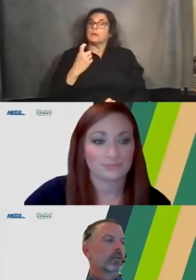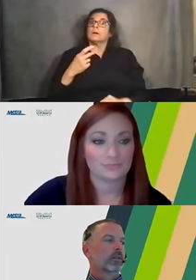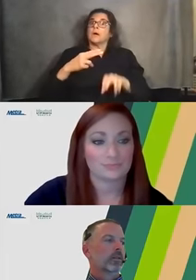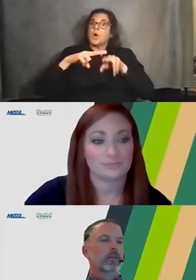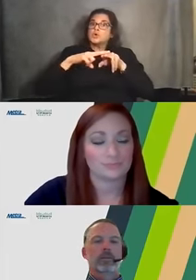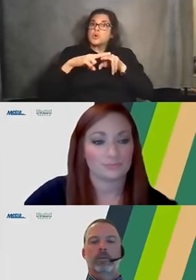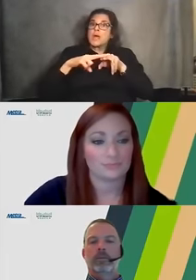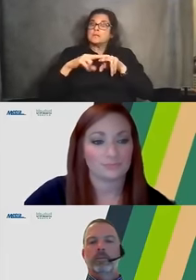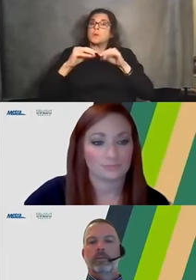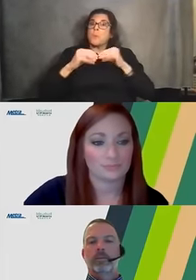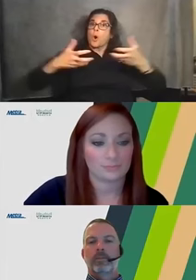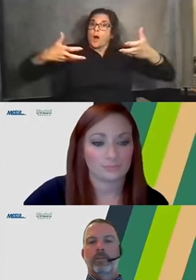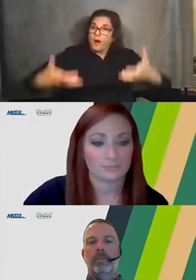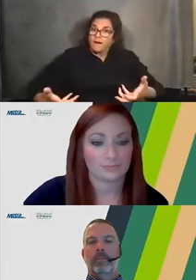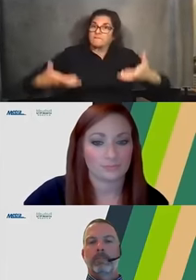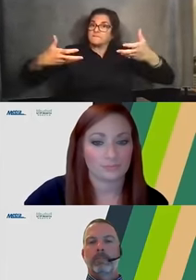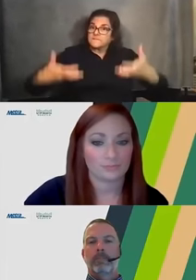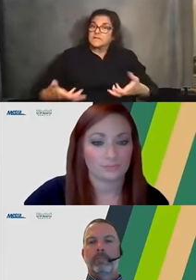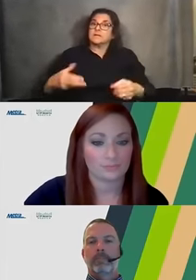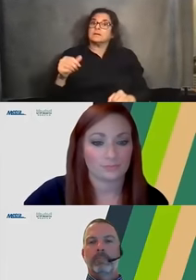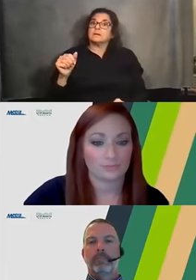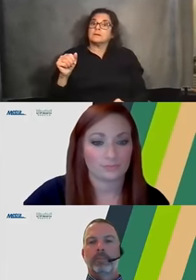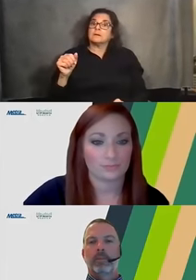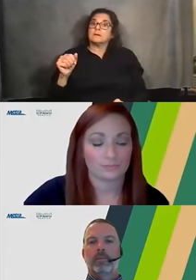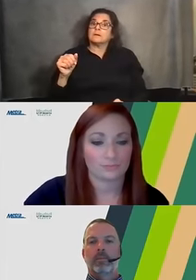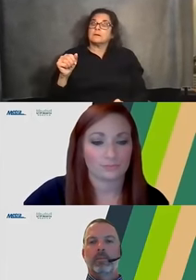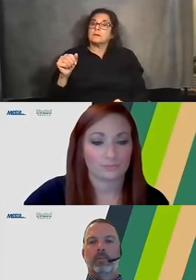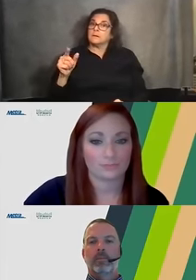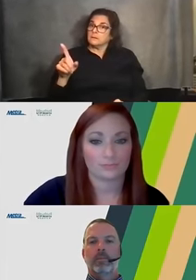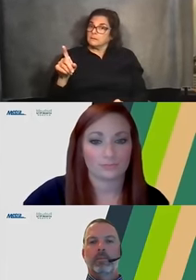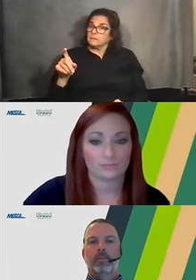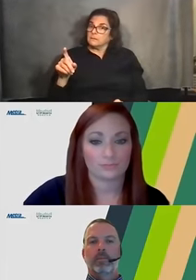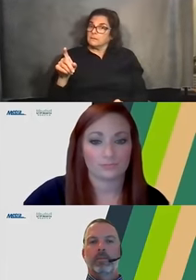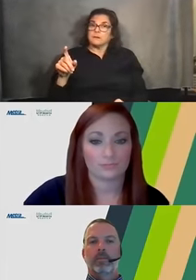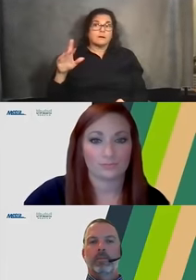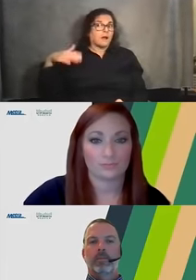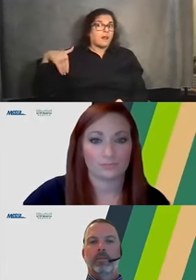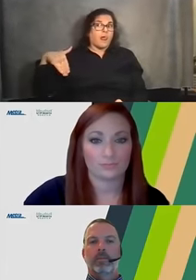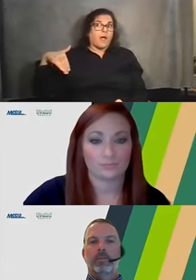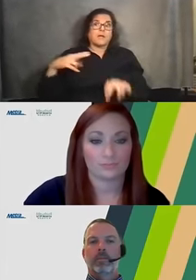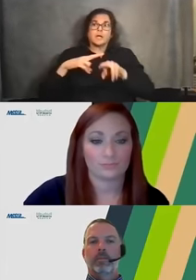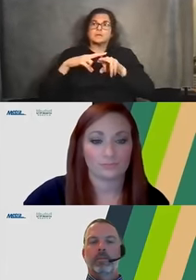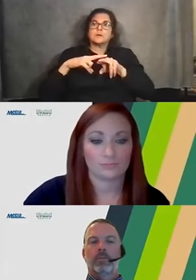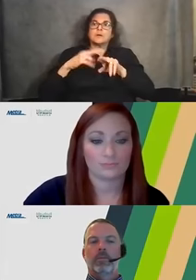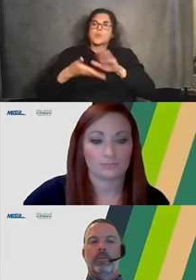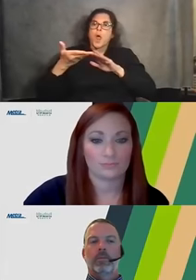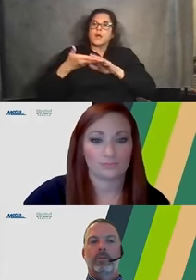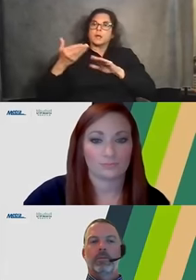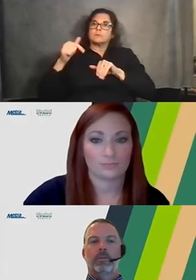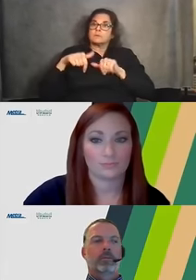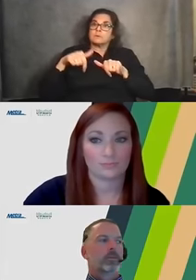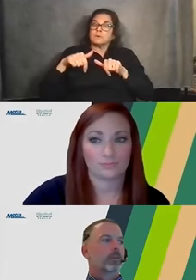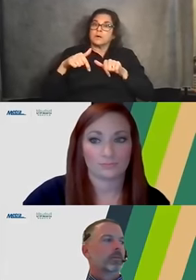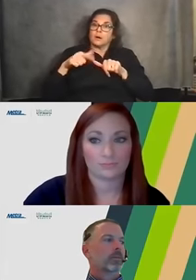trains that does not run on this line that will be able to run on this line after this project. And that's a benefit of the project. So we can try to, um,